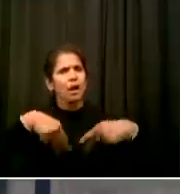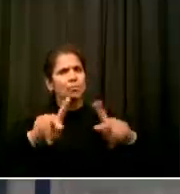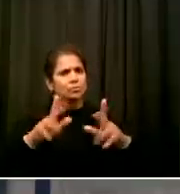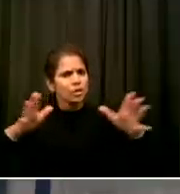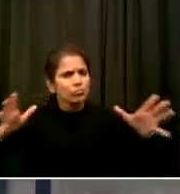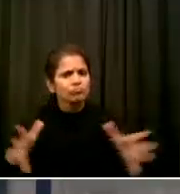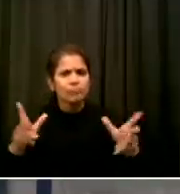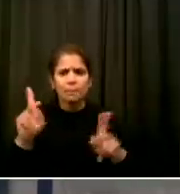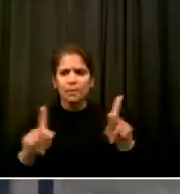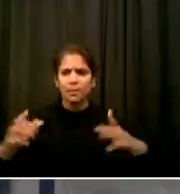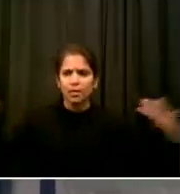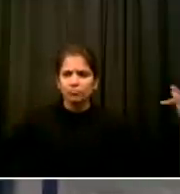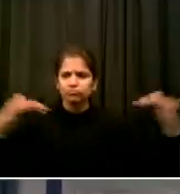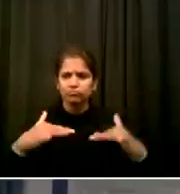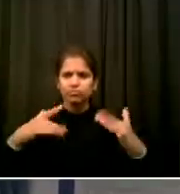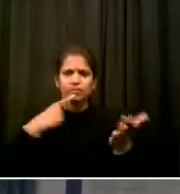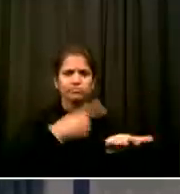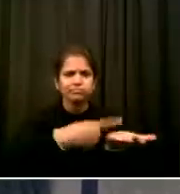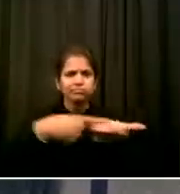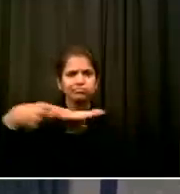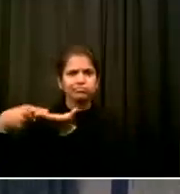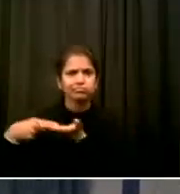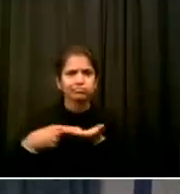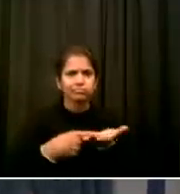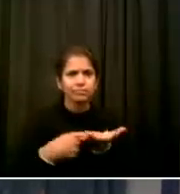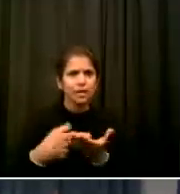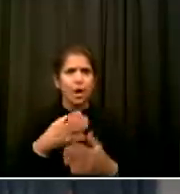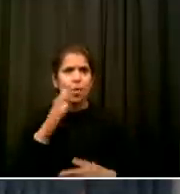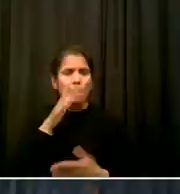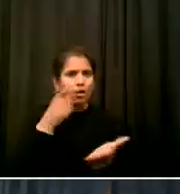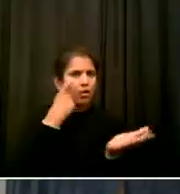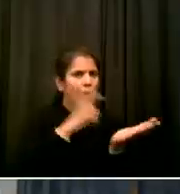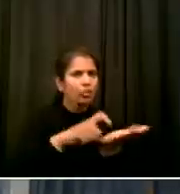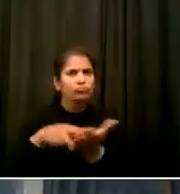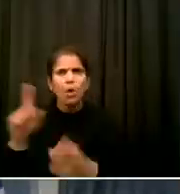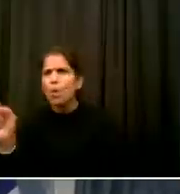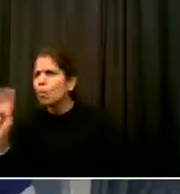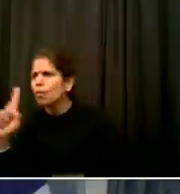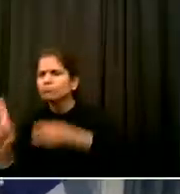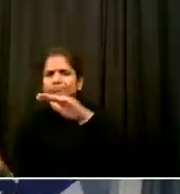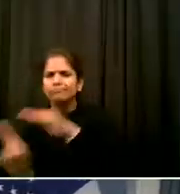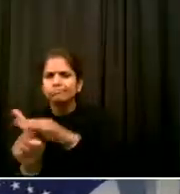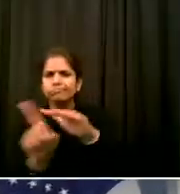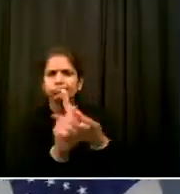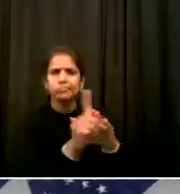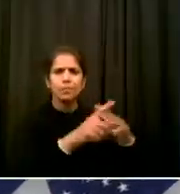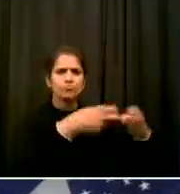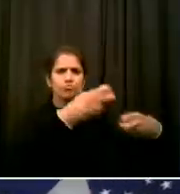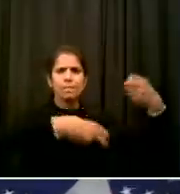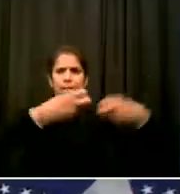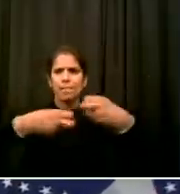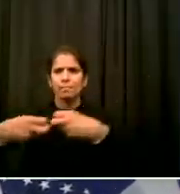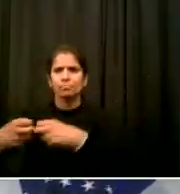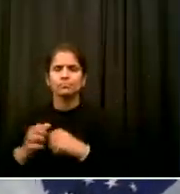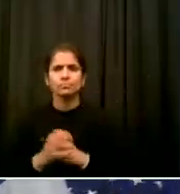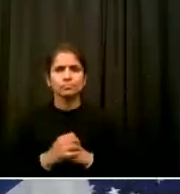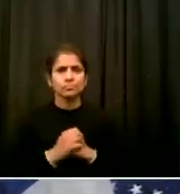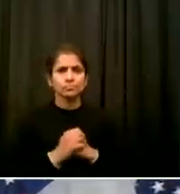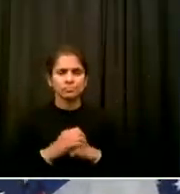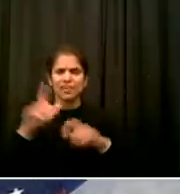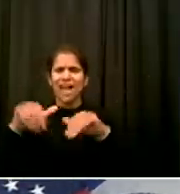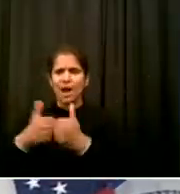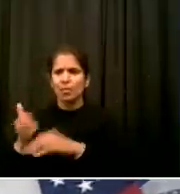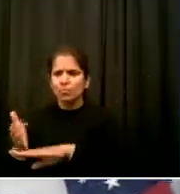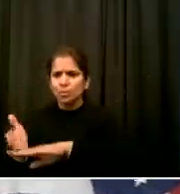and other measures to tear down the barriers to true equality The commission will identify policy areas